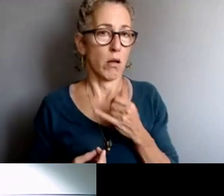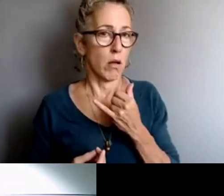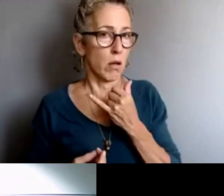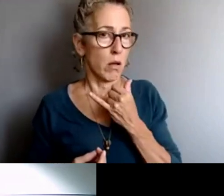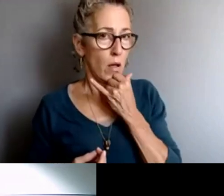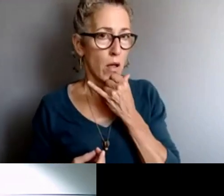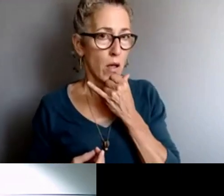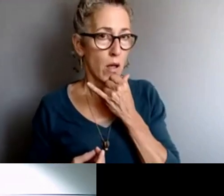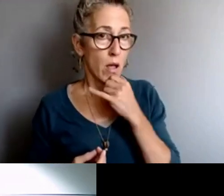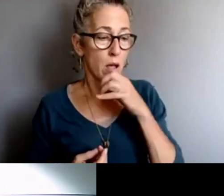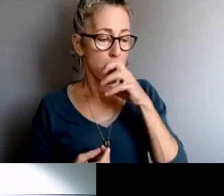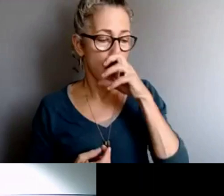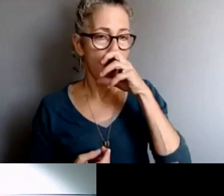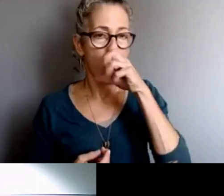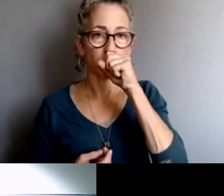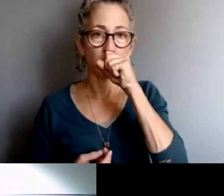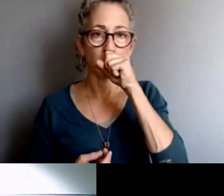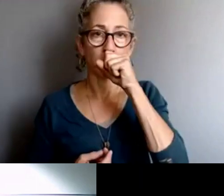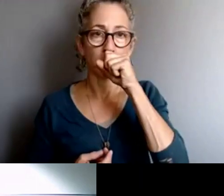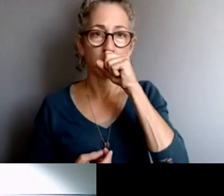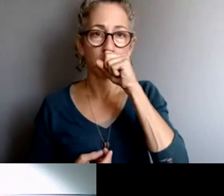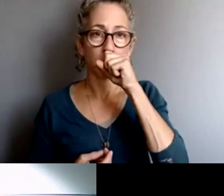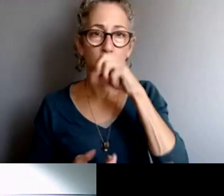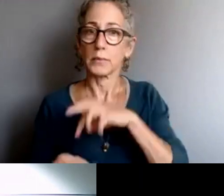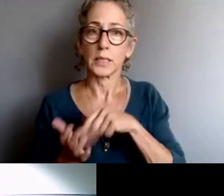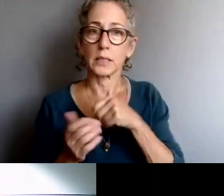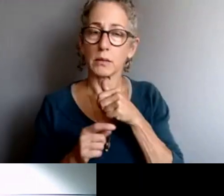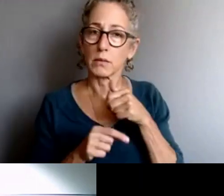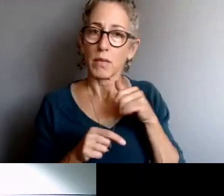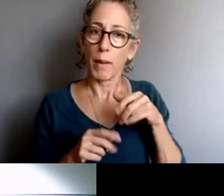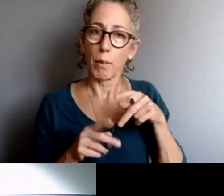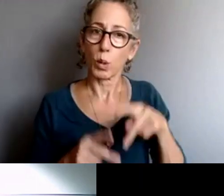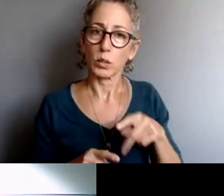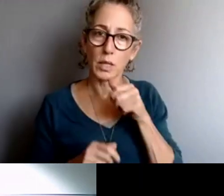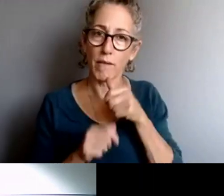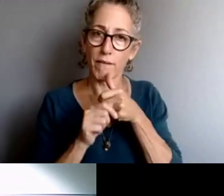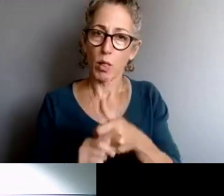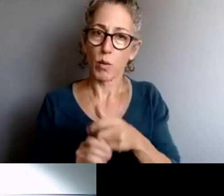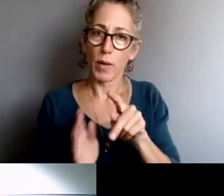a department member does not follow the policies that were talked about tonight?